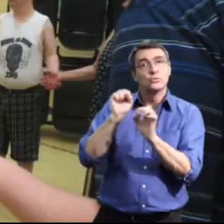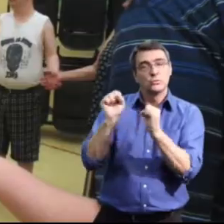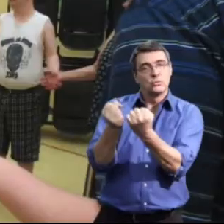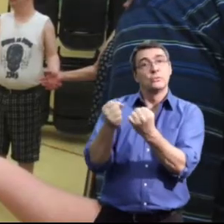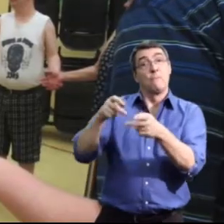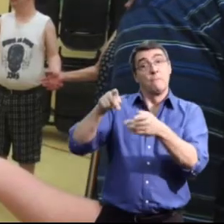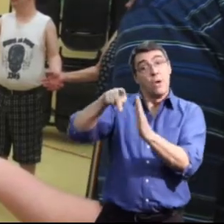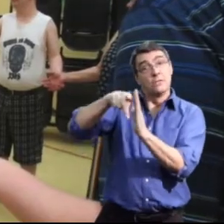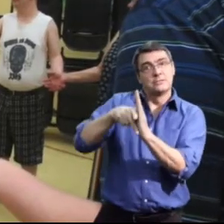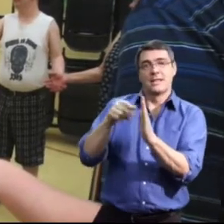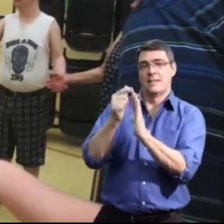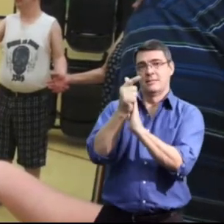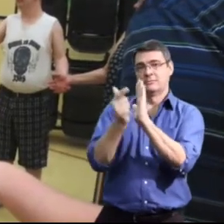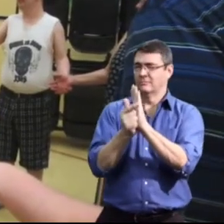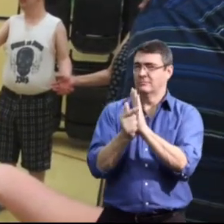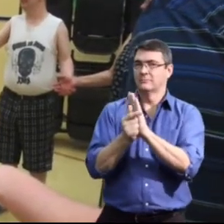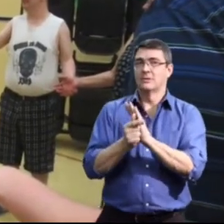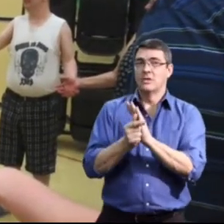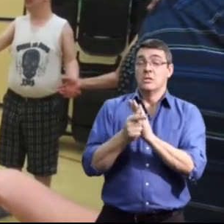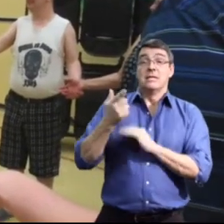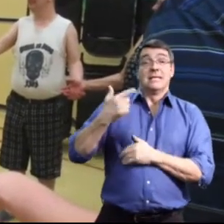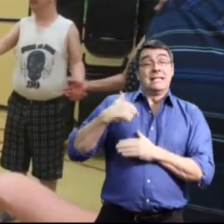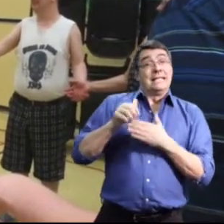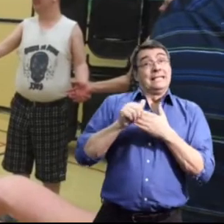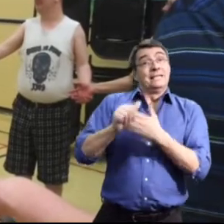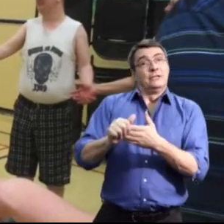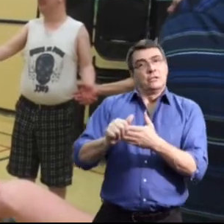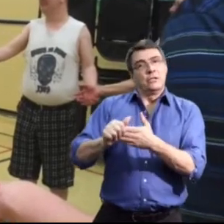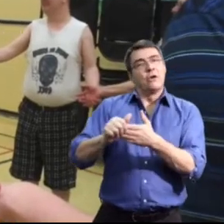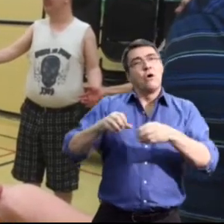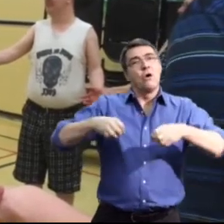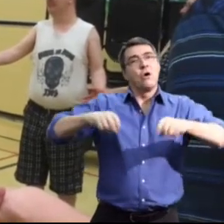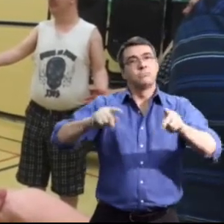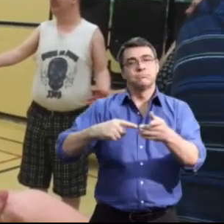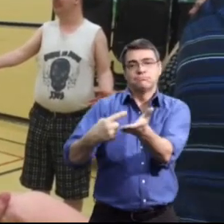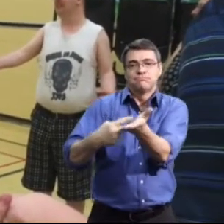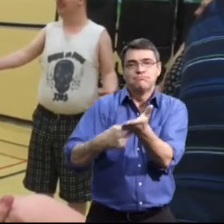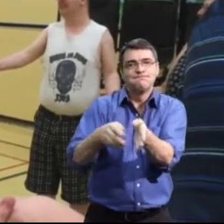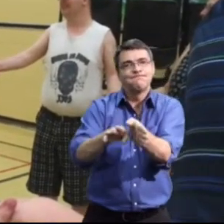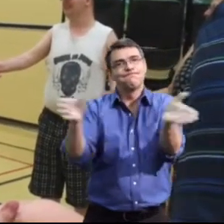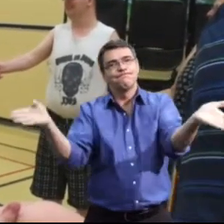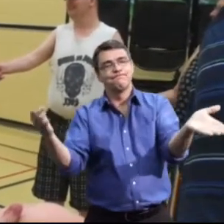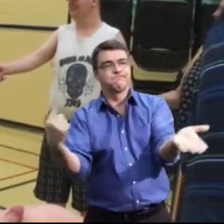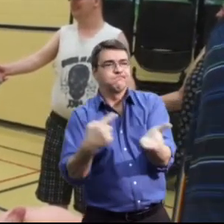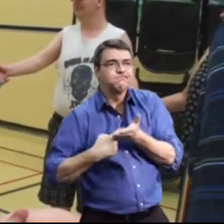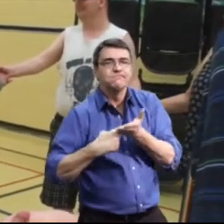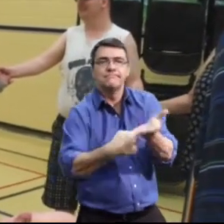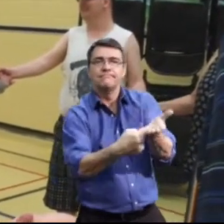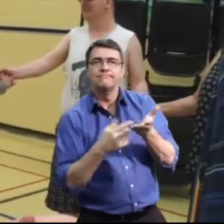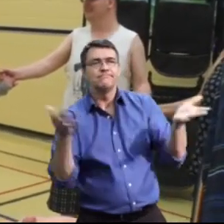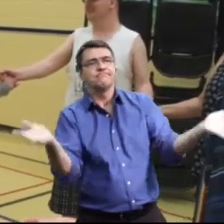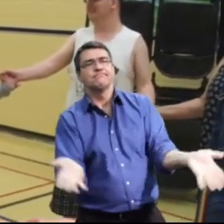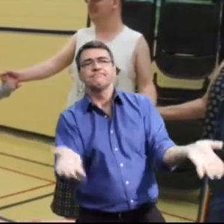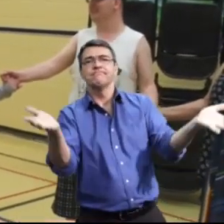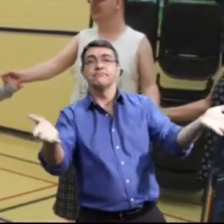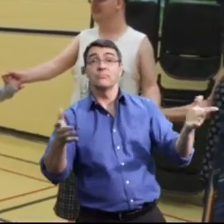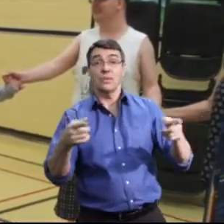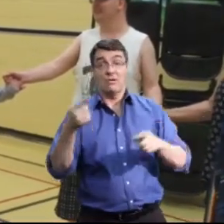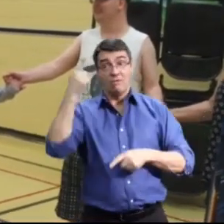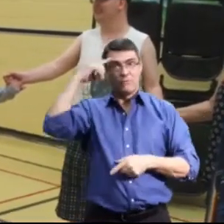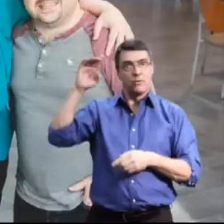Creating opportunities for open dialogue and collaboration has provided a place where corporations,